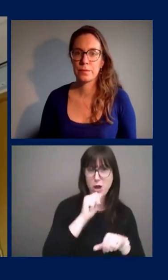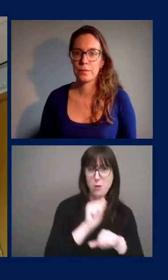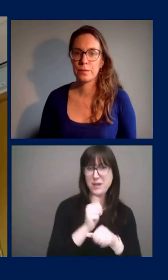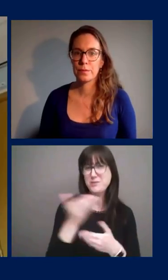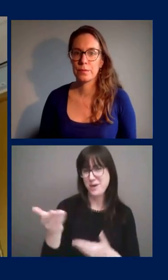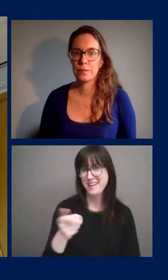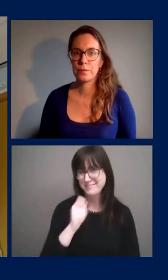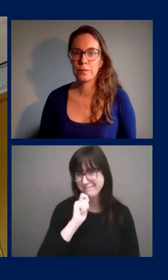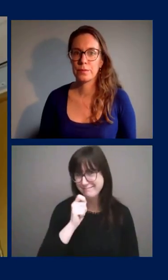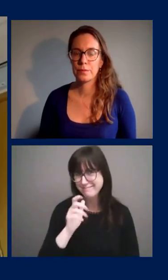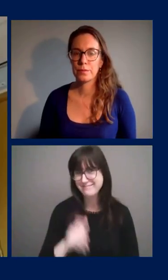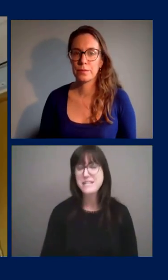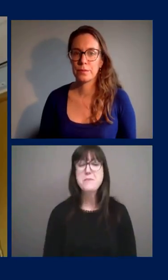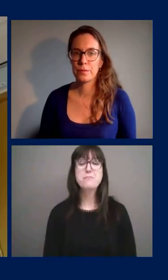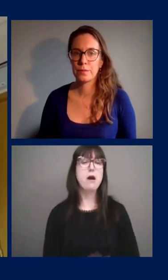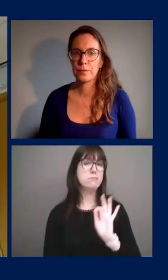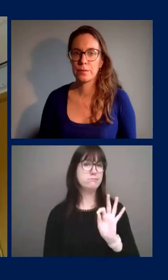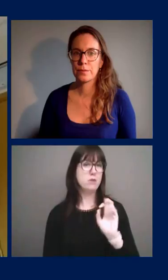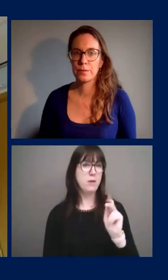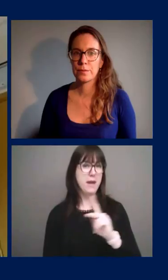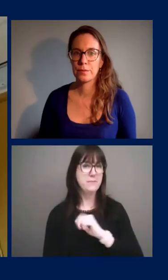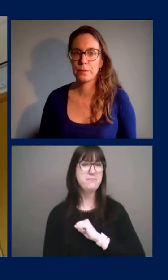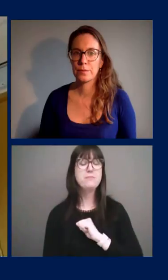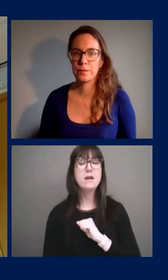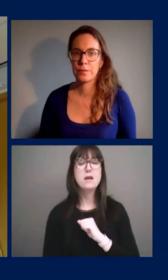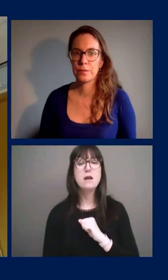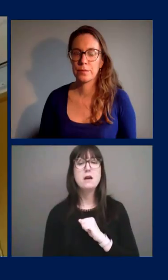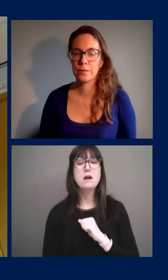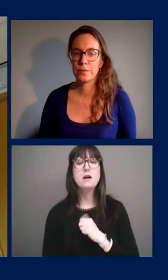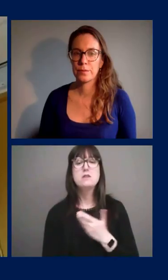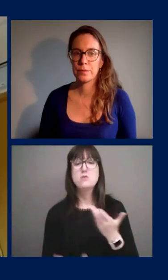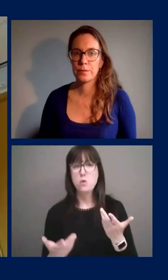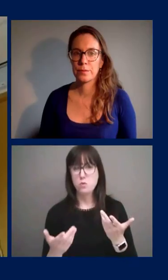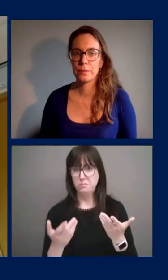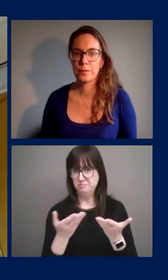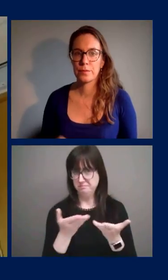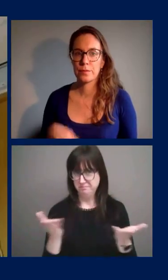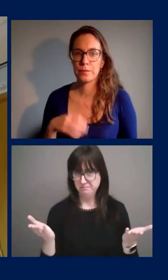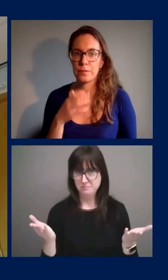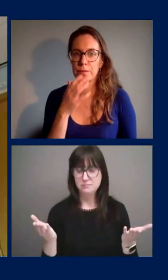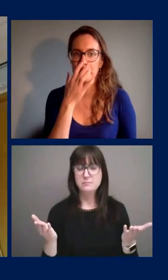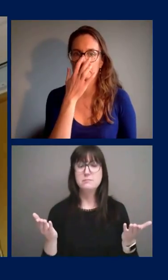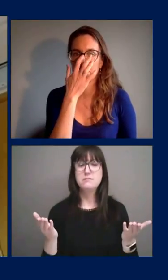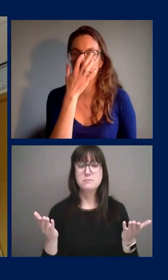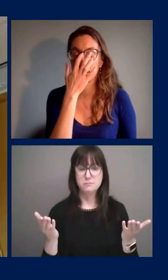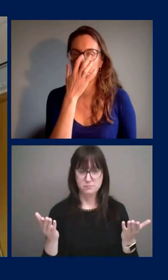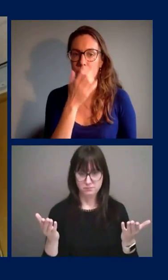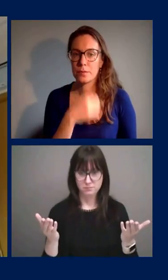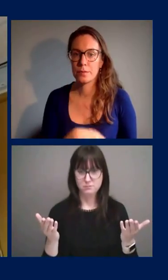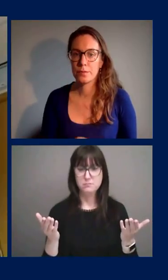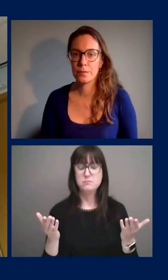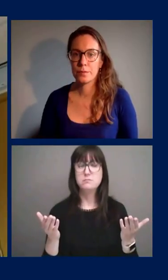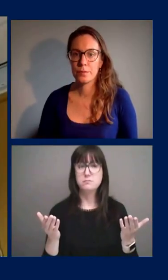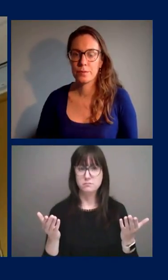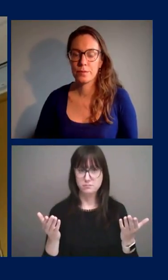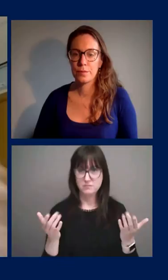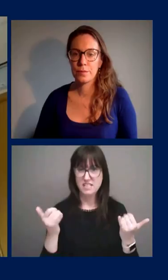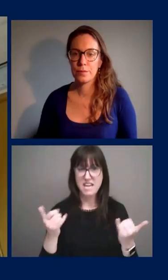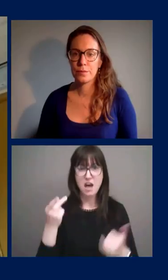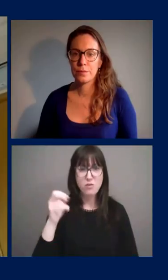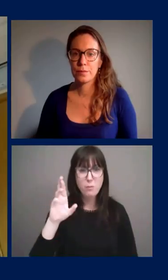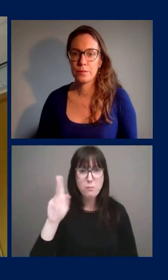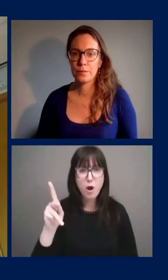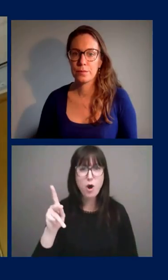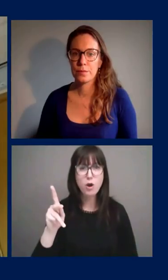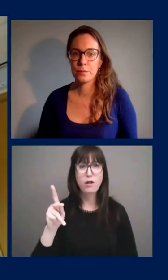okay um so we're just asking uh with many of um a lot of the uh playing fields and parks uh